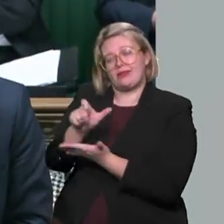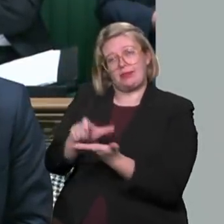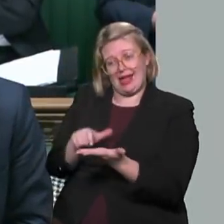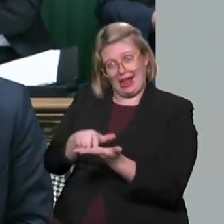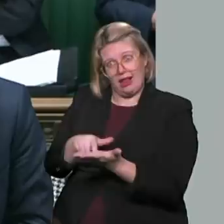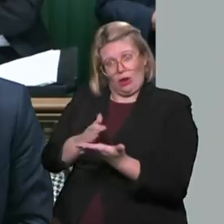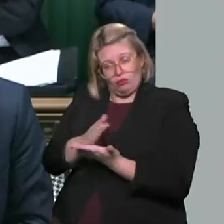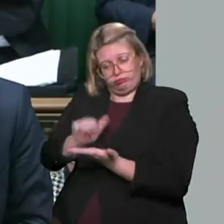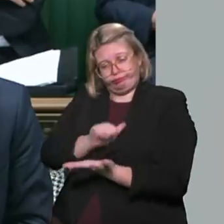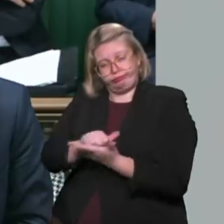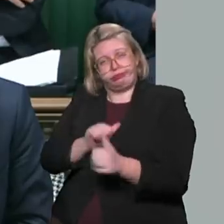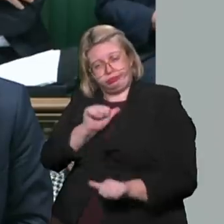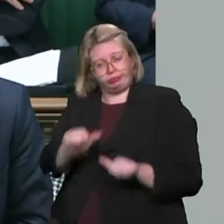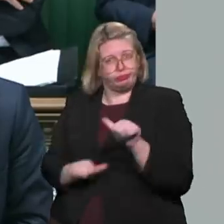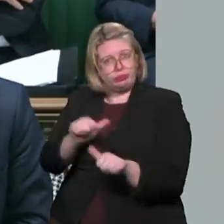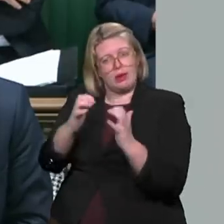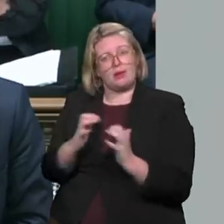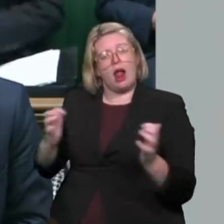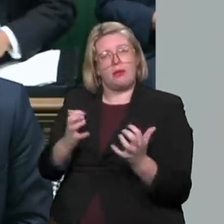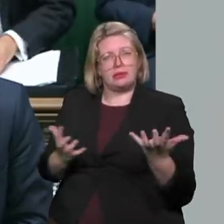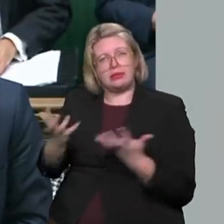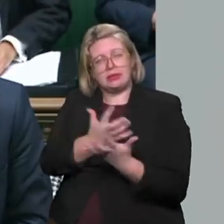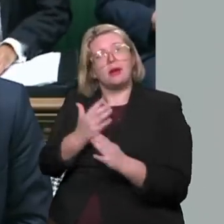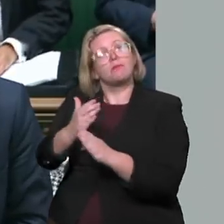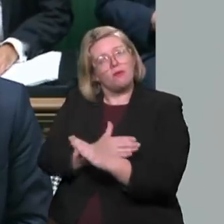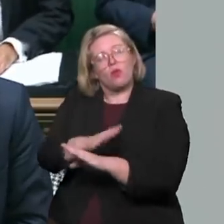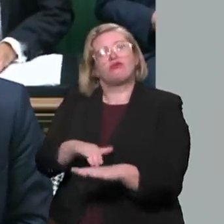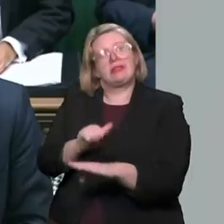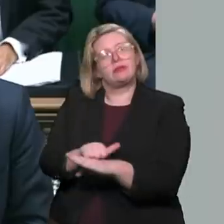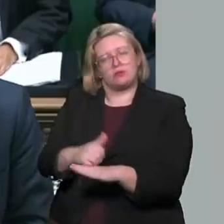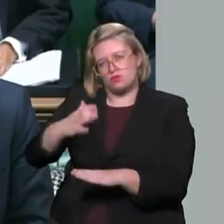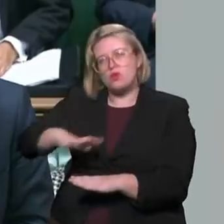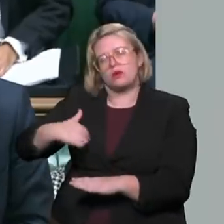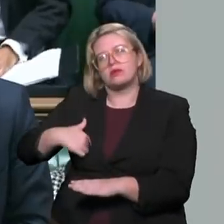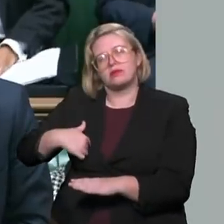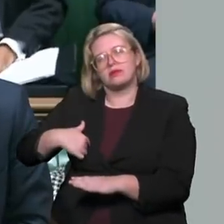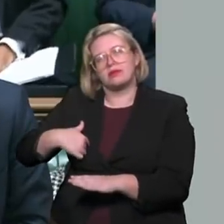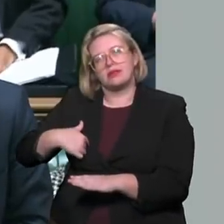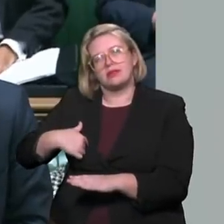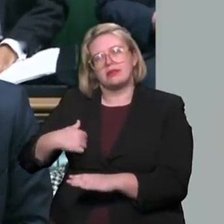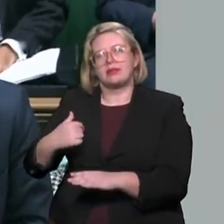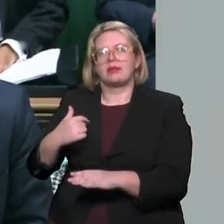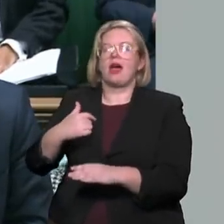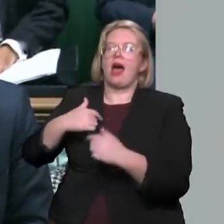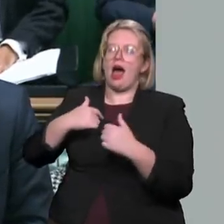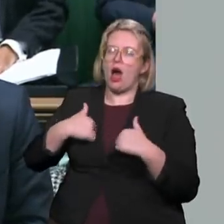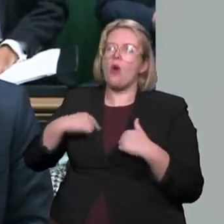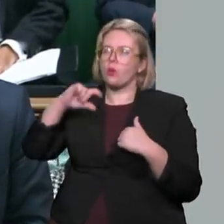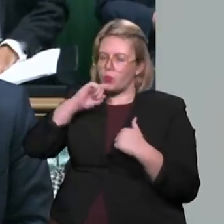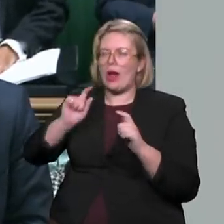stages before Christmas. I am delighted, or rather that we do bring it